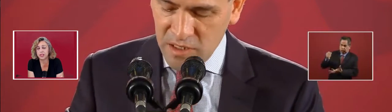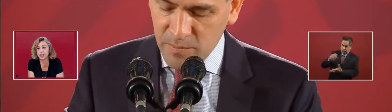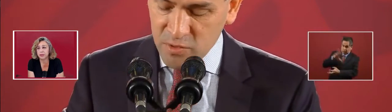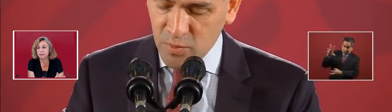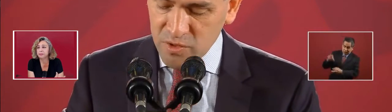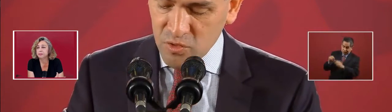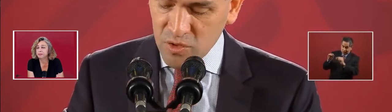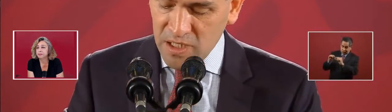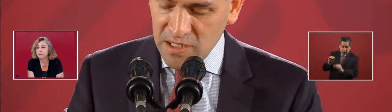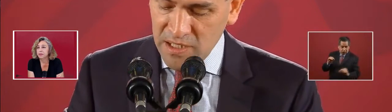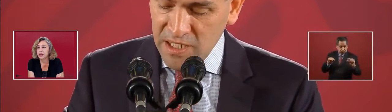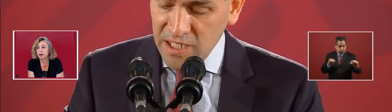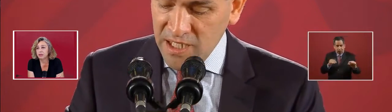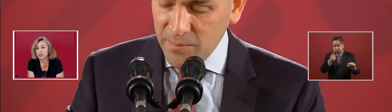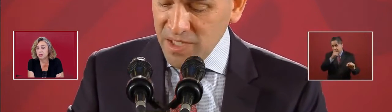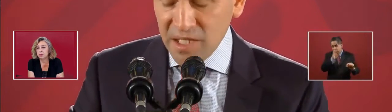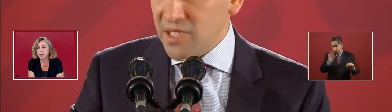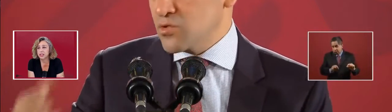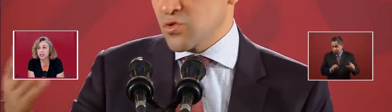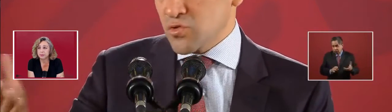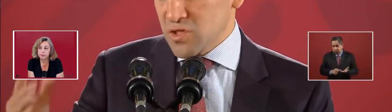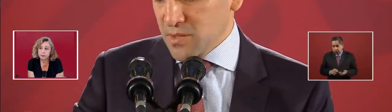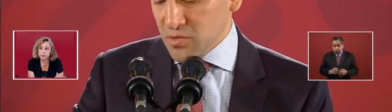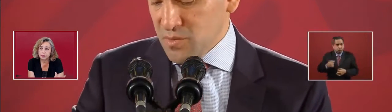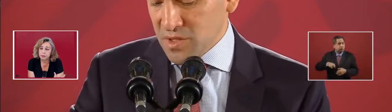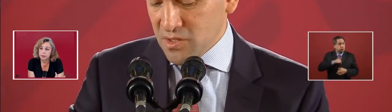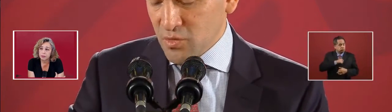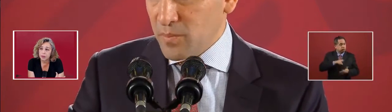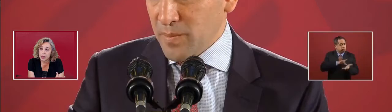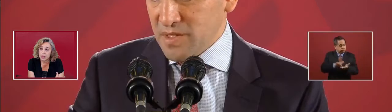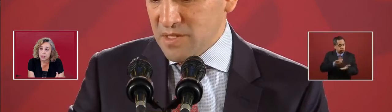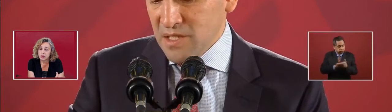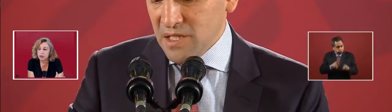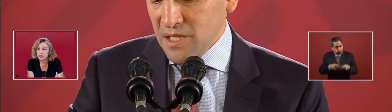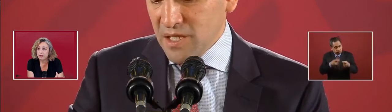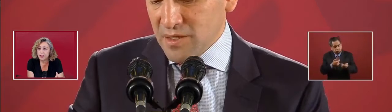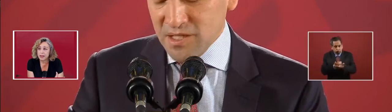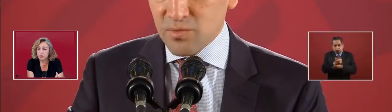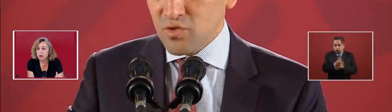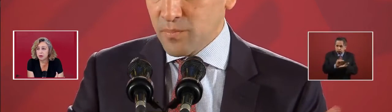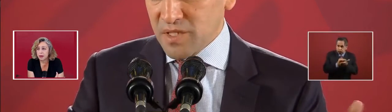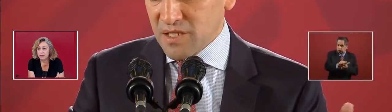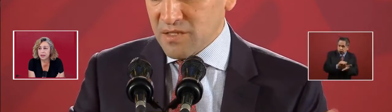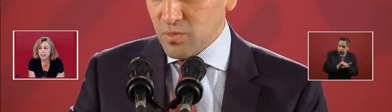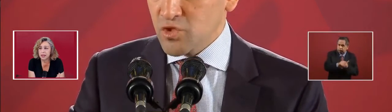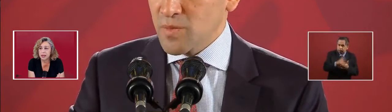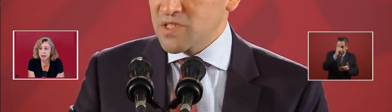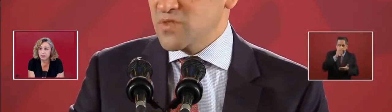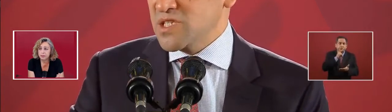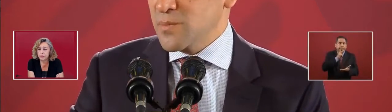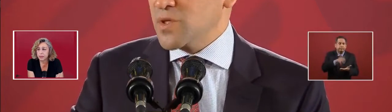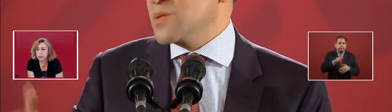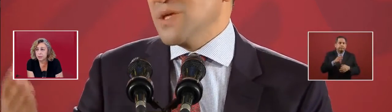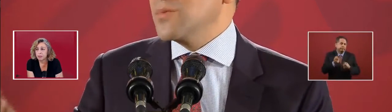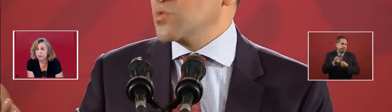of the budget, of the total budget. So the fact that we're investing